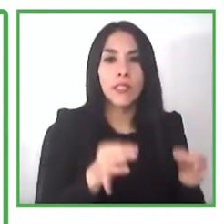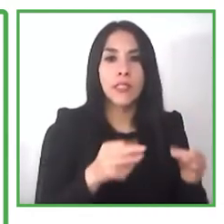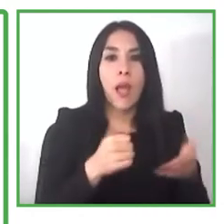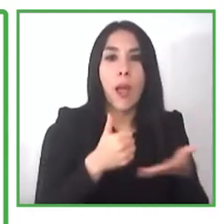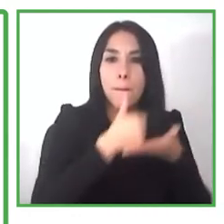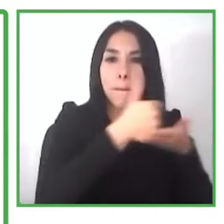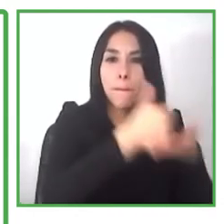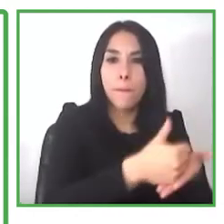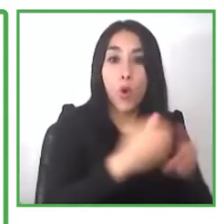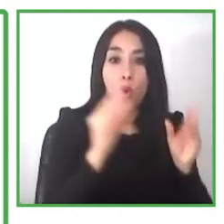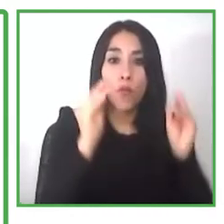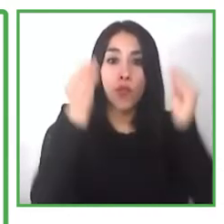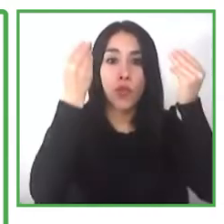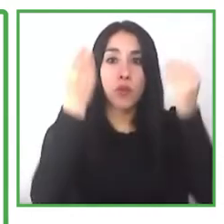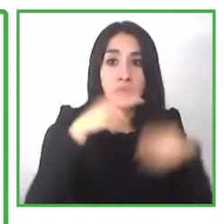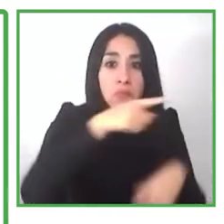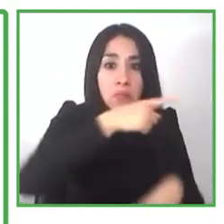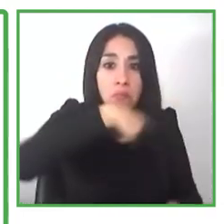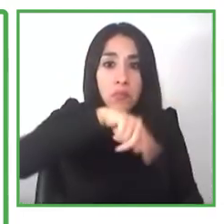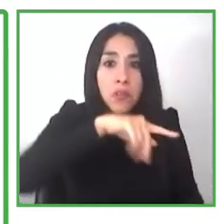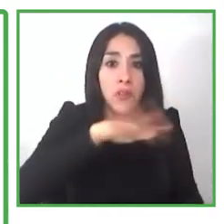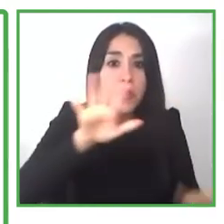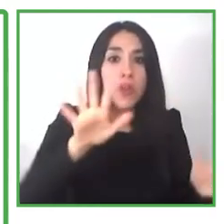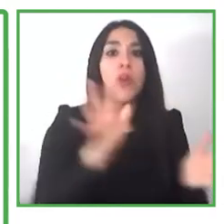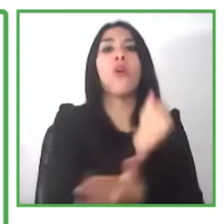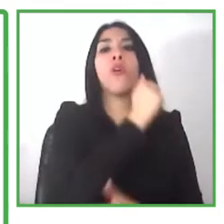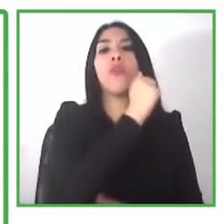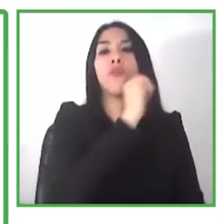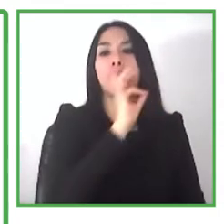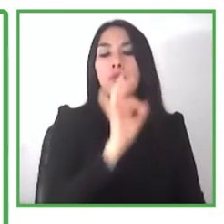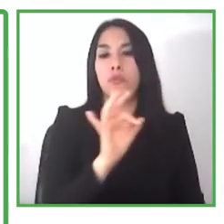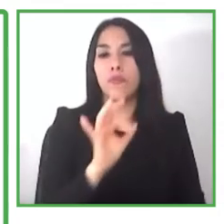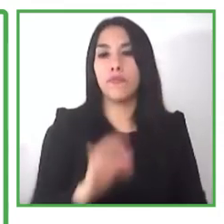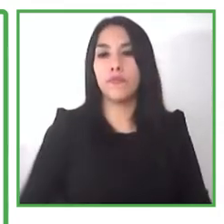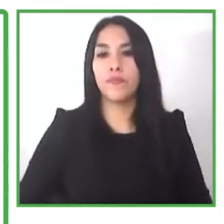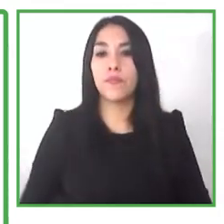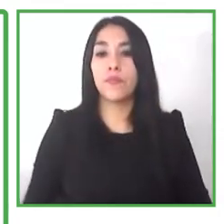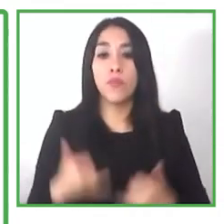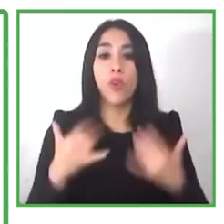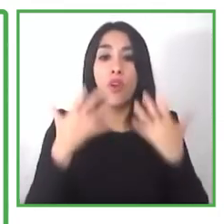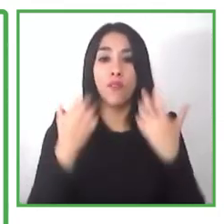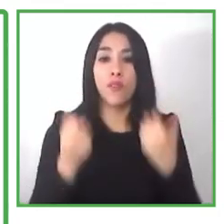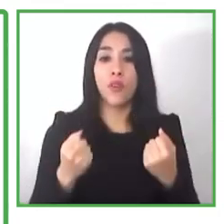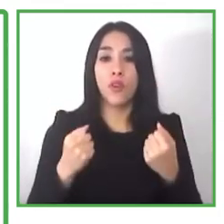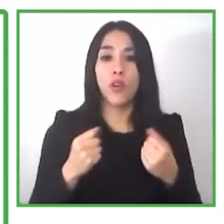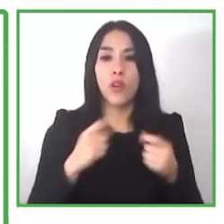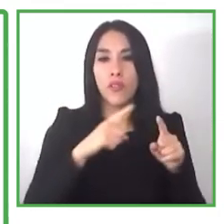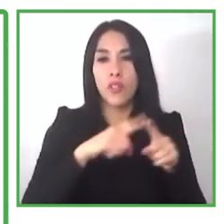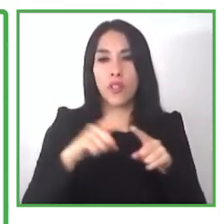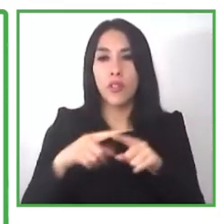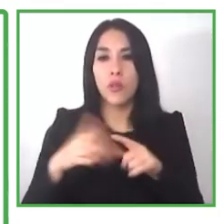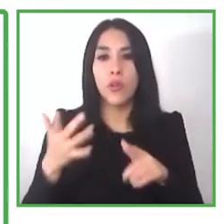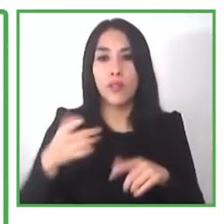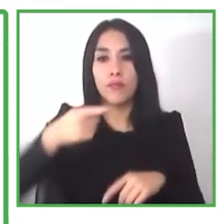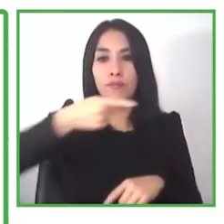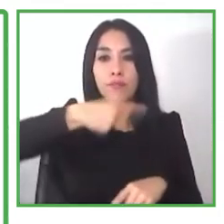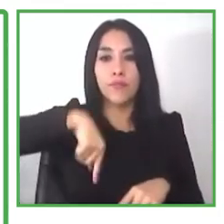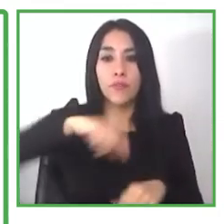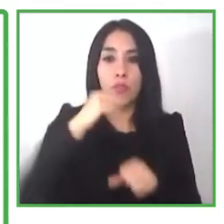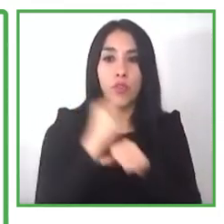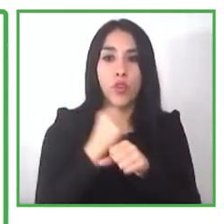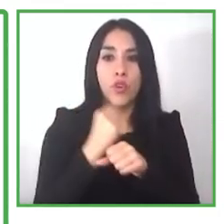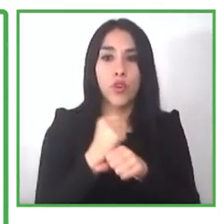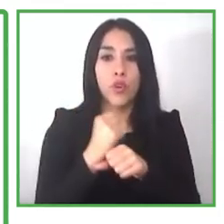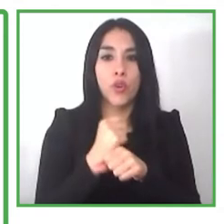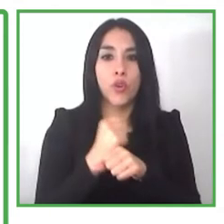we negotiate with the employers out there um it's permanent contracts where you have no end uh in terms of the contract uh we